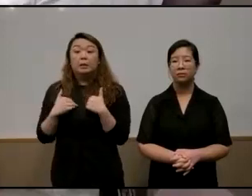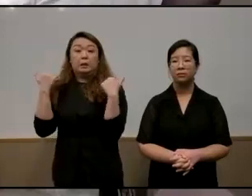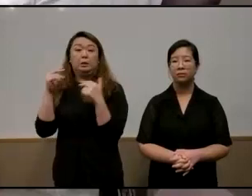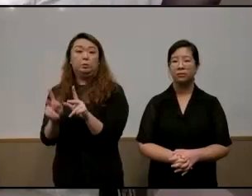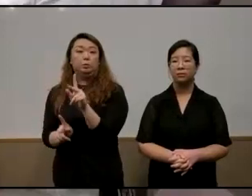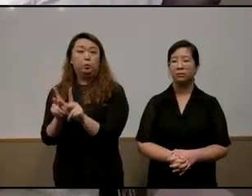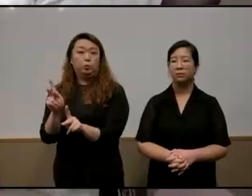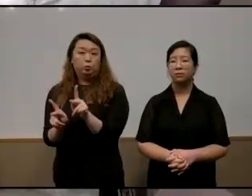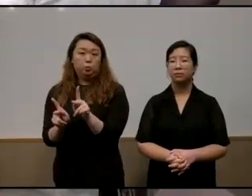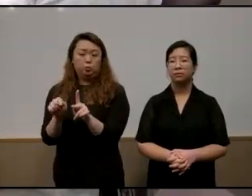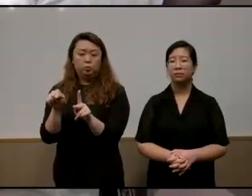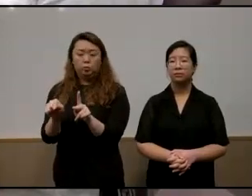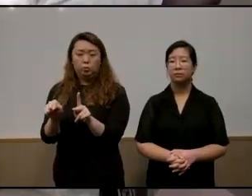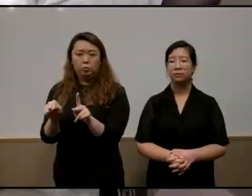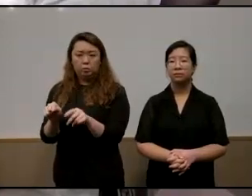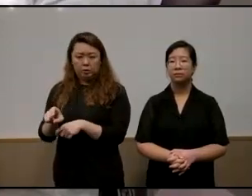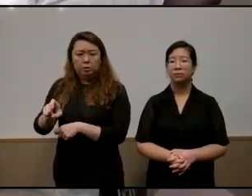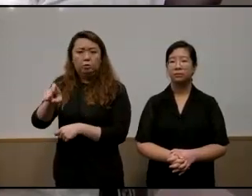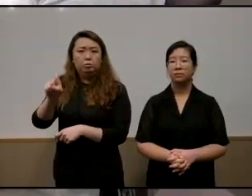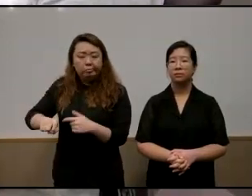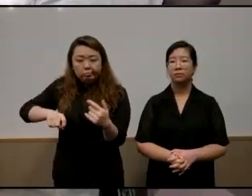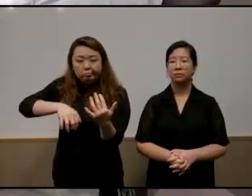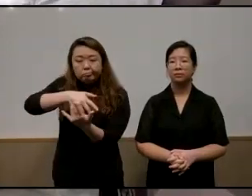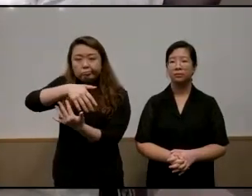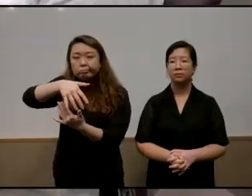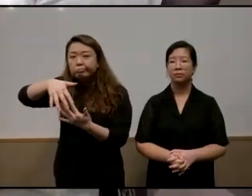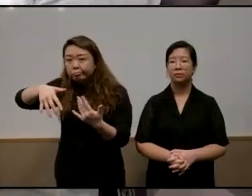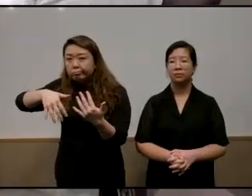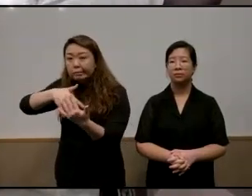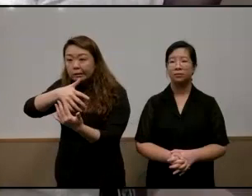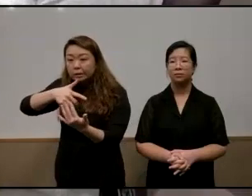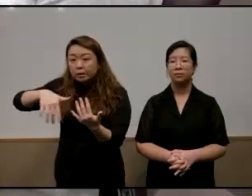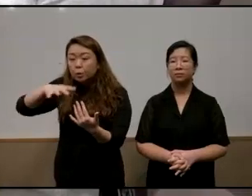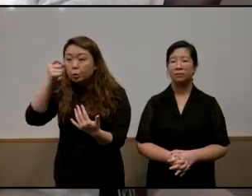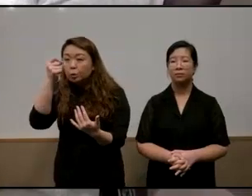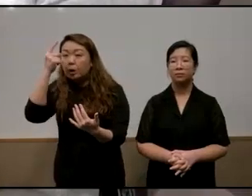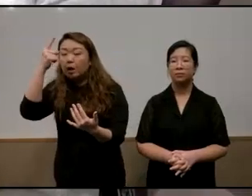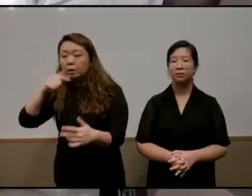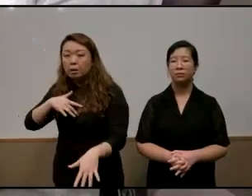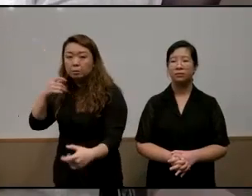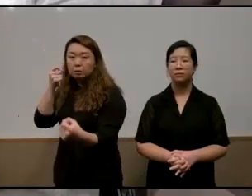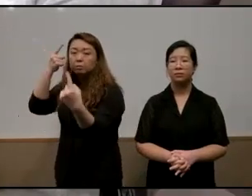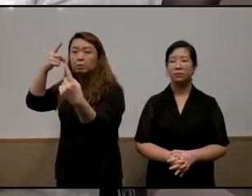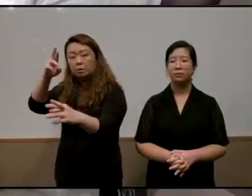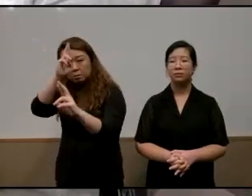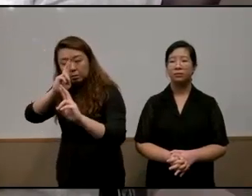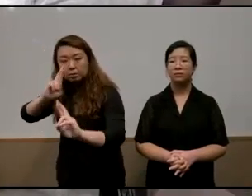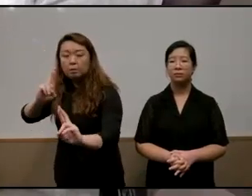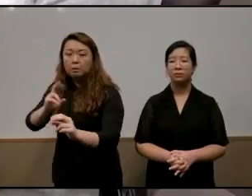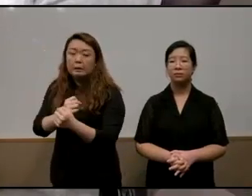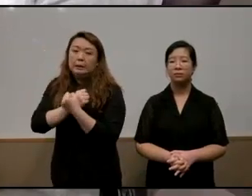should be socialized to understand empathize admire respect love